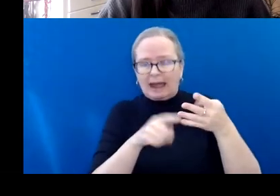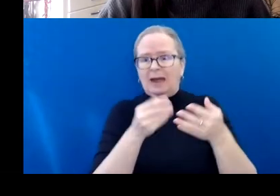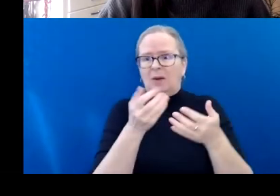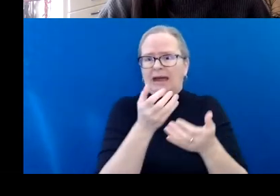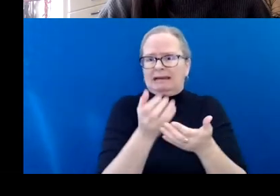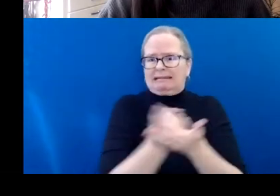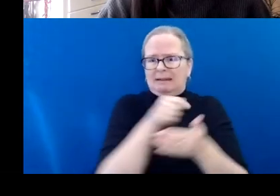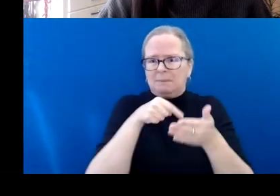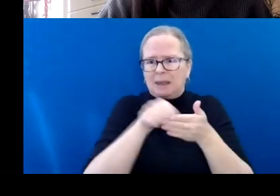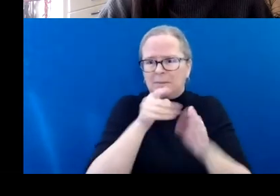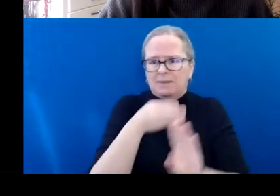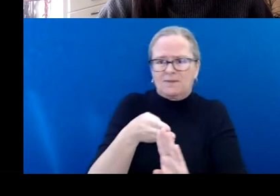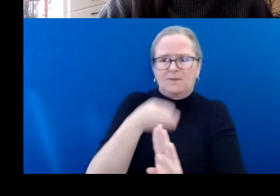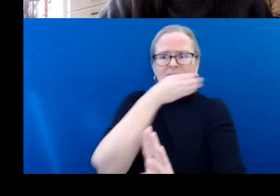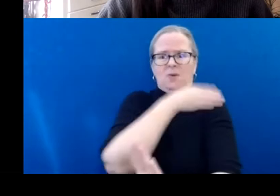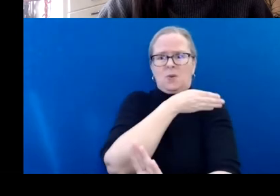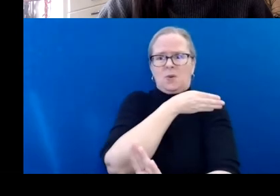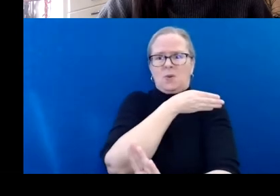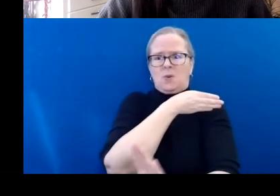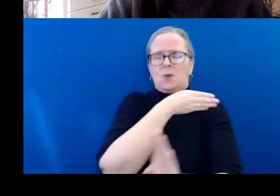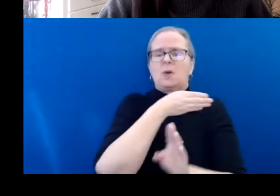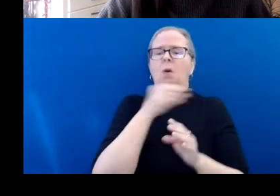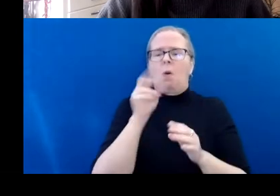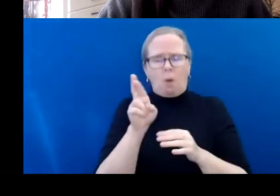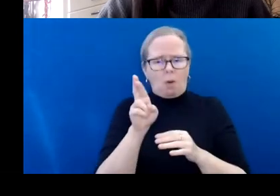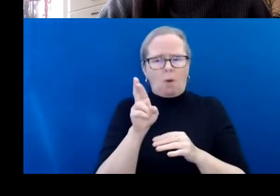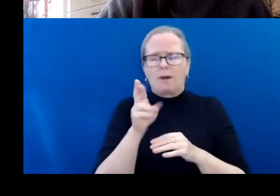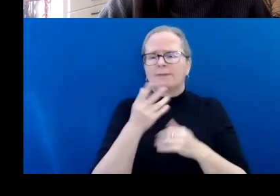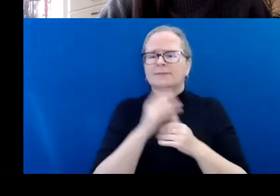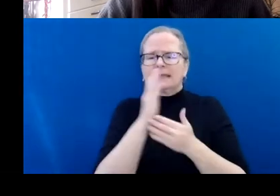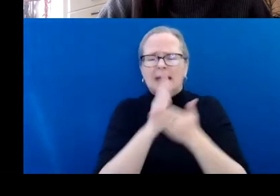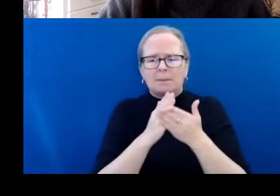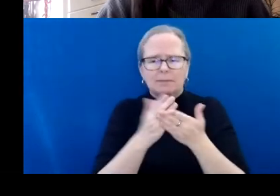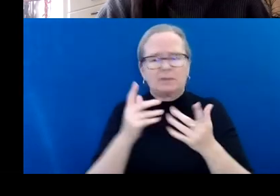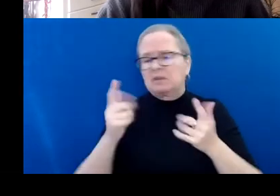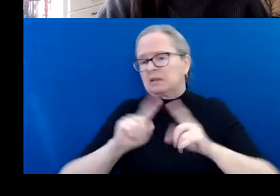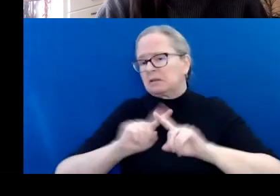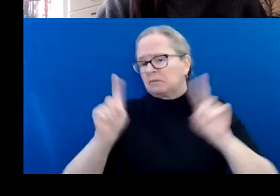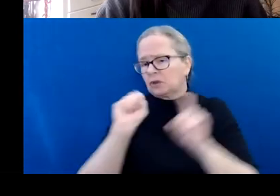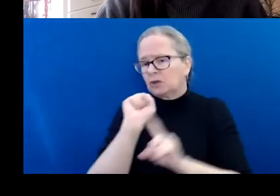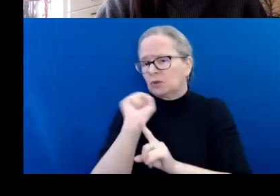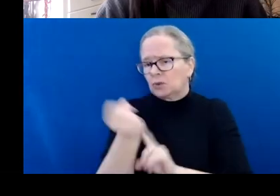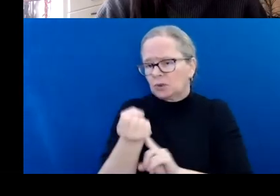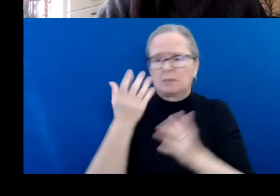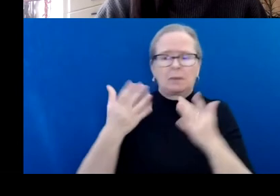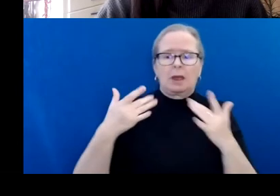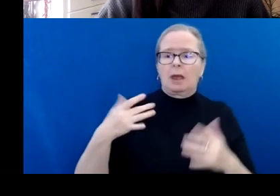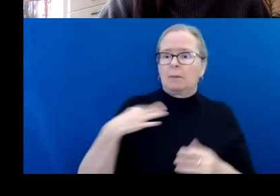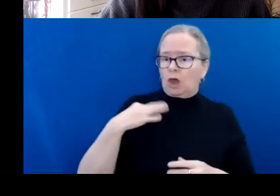occur, or some other circumstance that might require that you apply earlier, please reach out to discuss this.